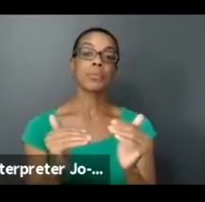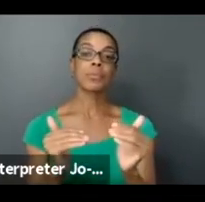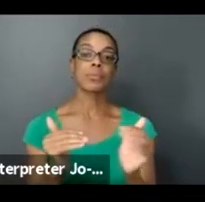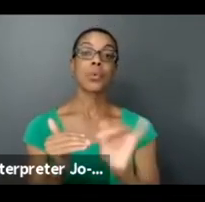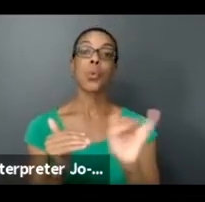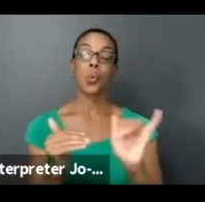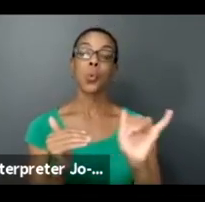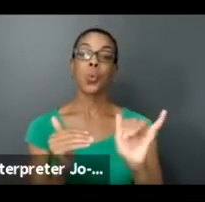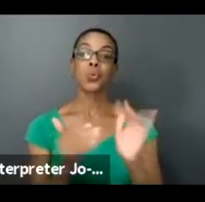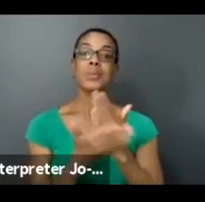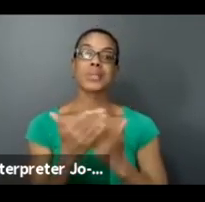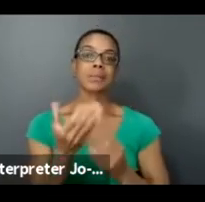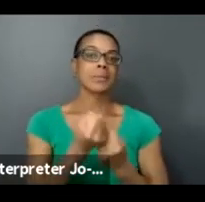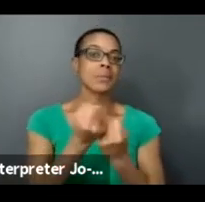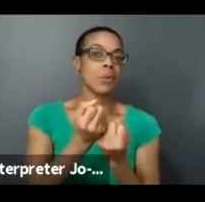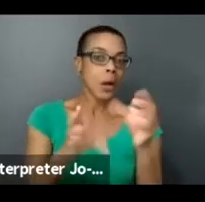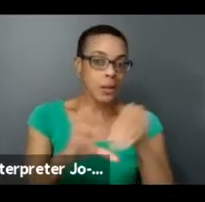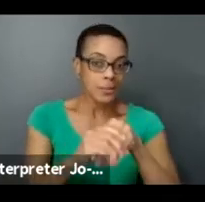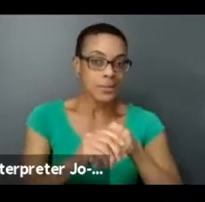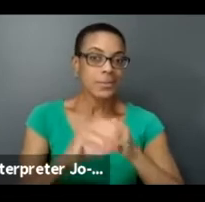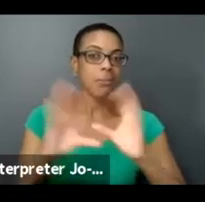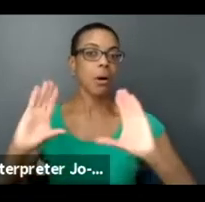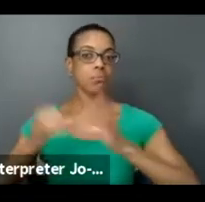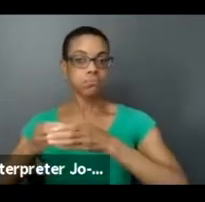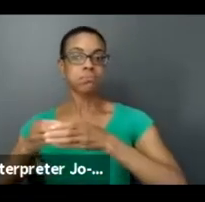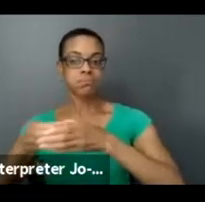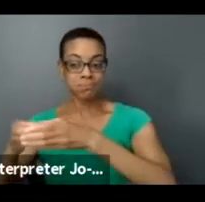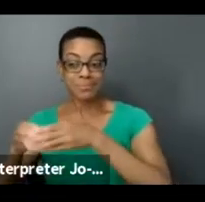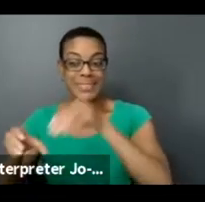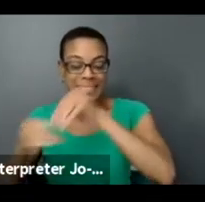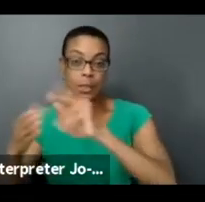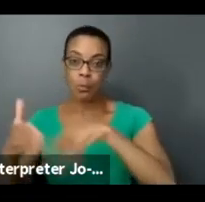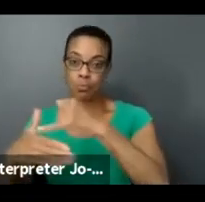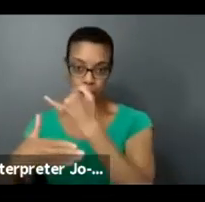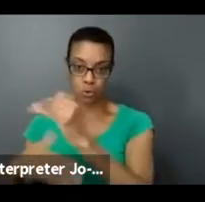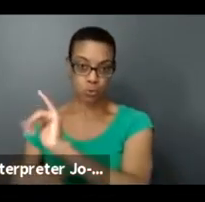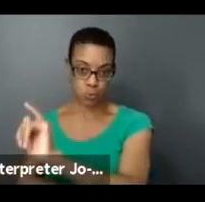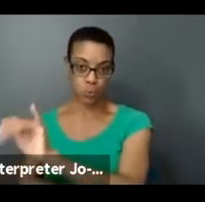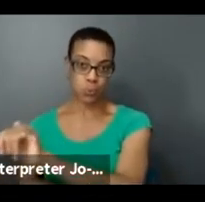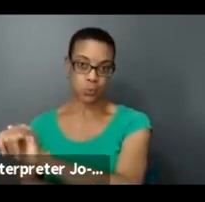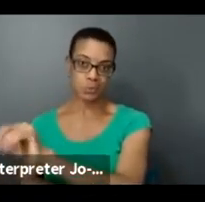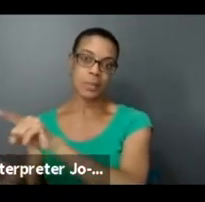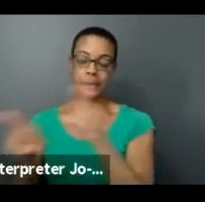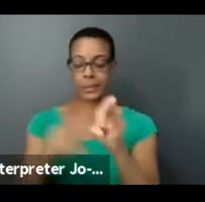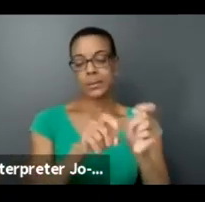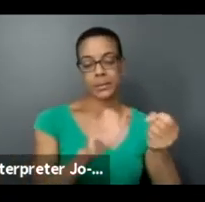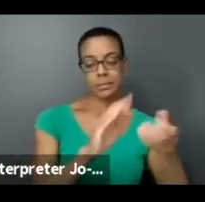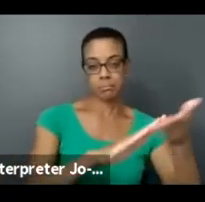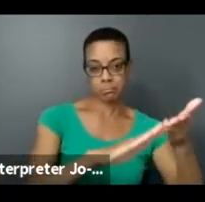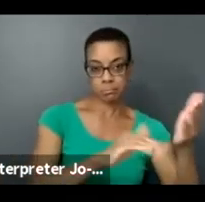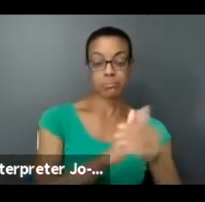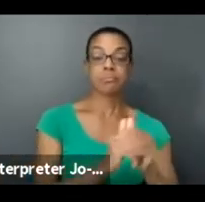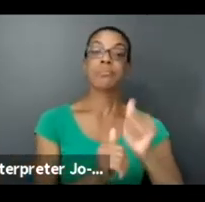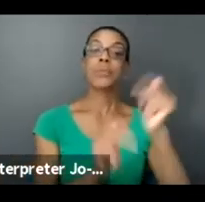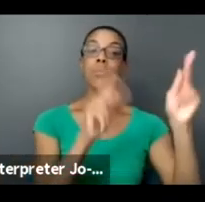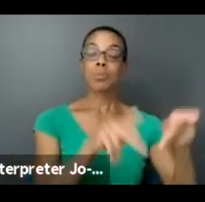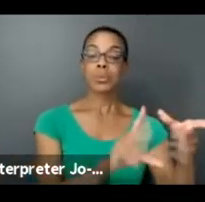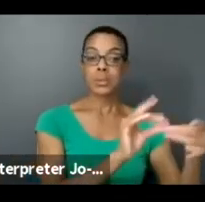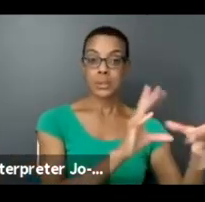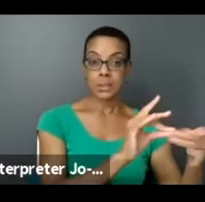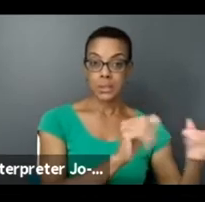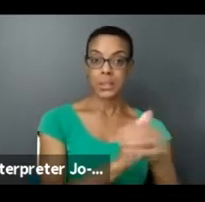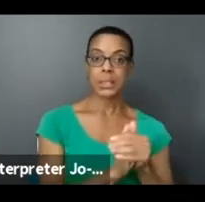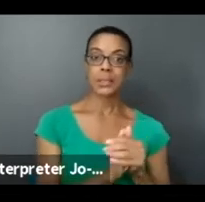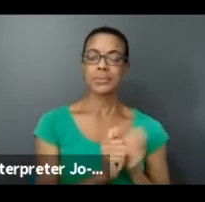the supports built in for collectives within the project stream. Another person said that there should be